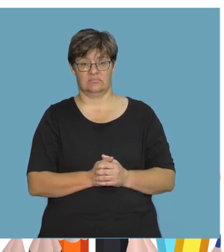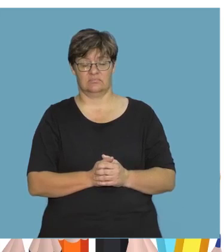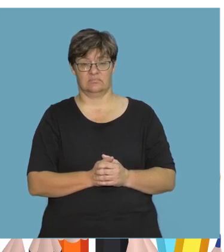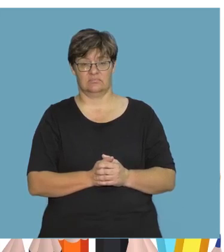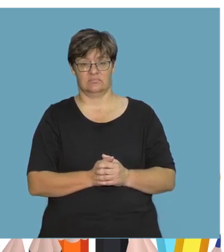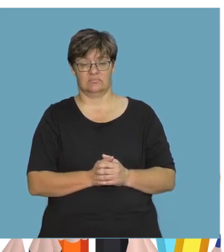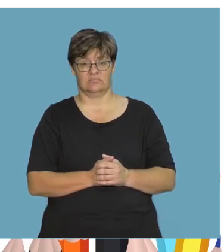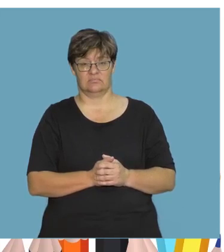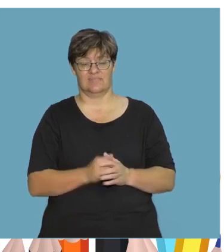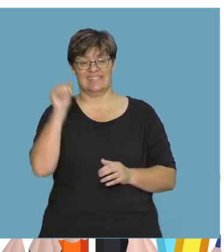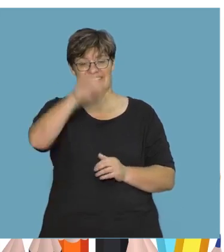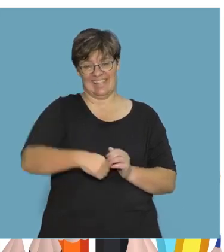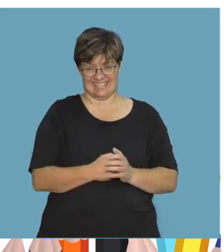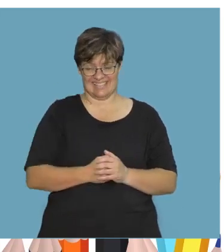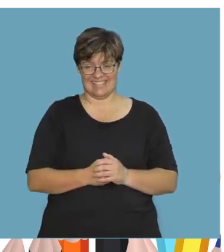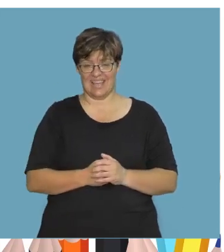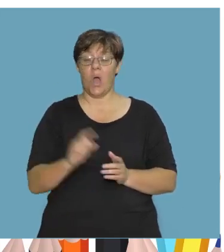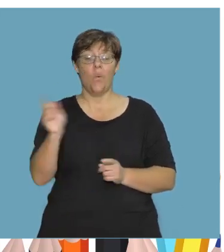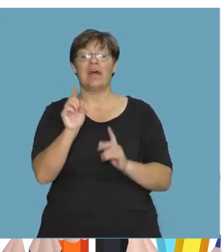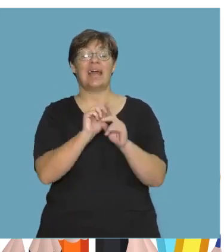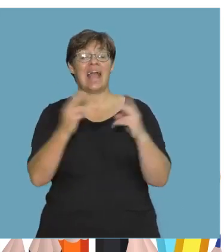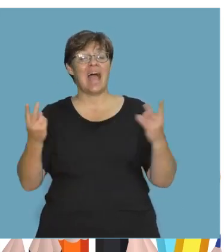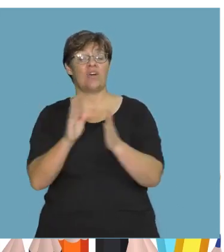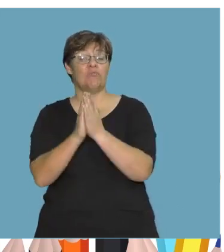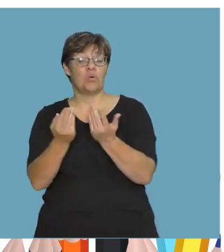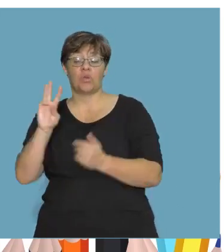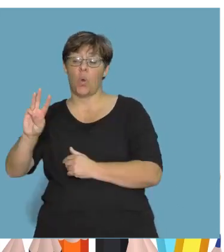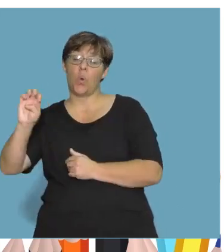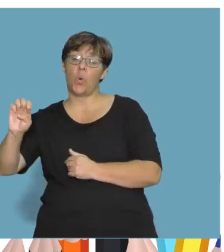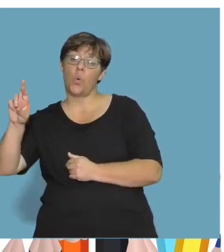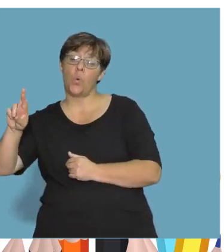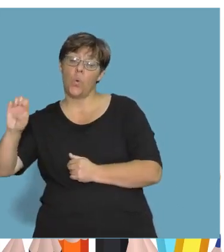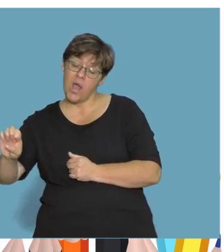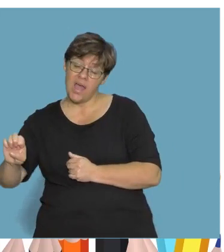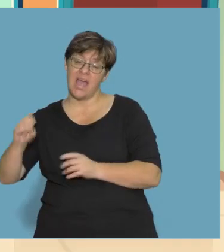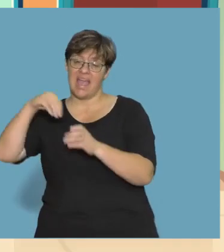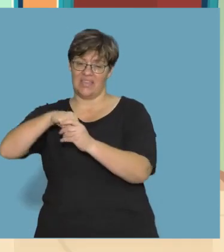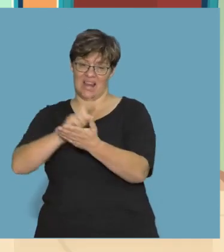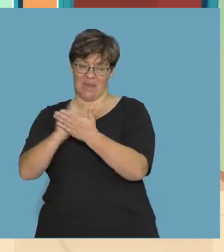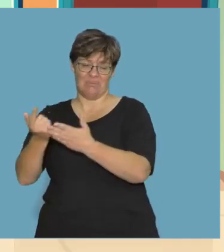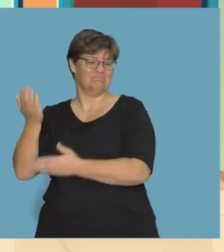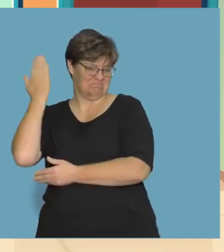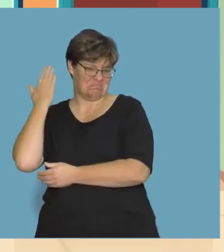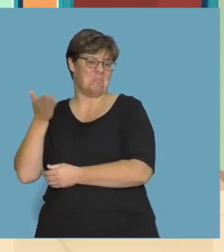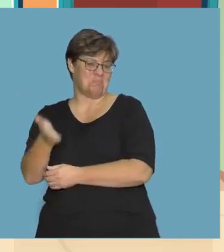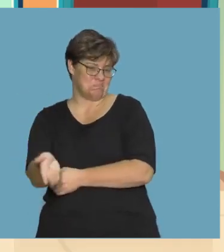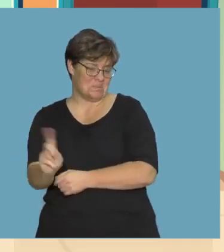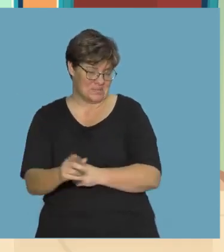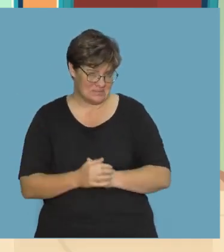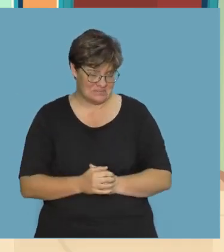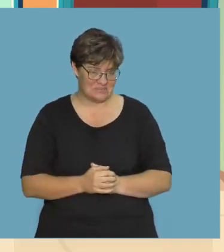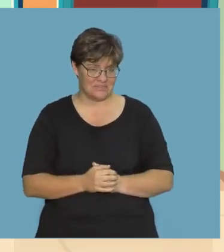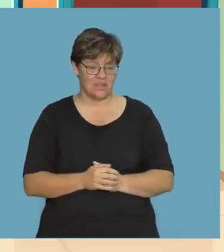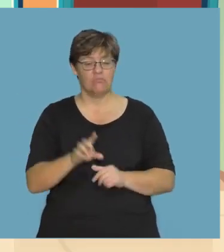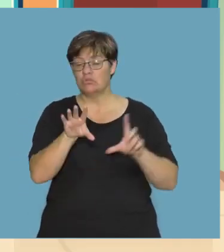Yes! What kind of books were in the library? Listen again. Which one would you choose?